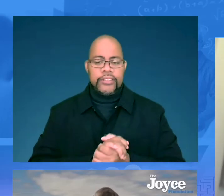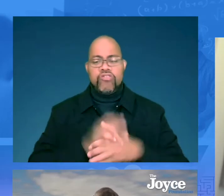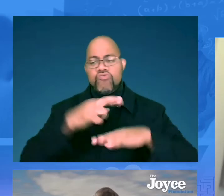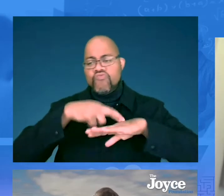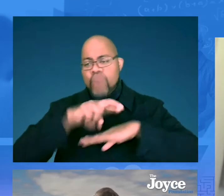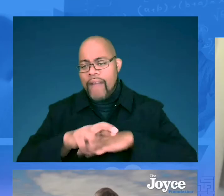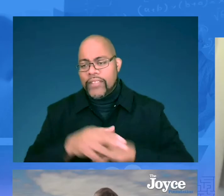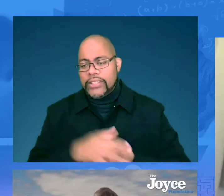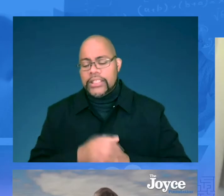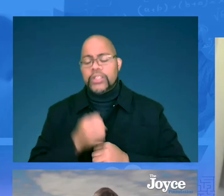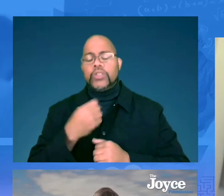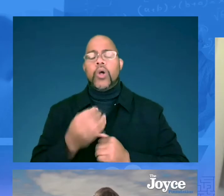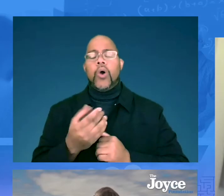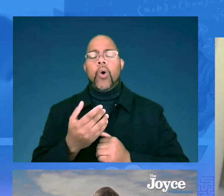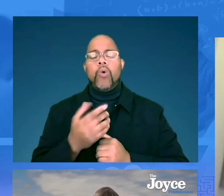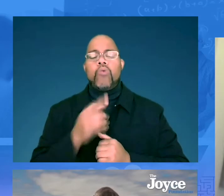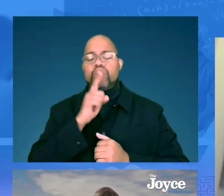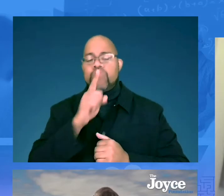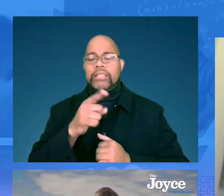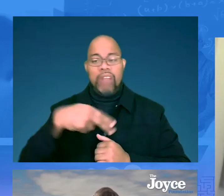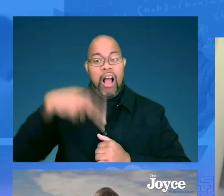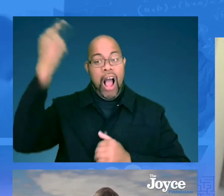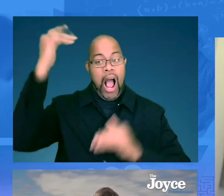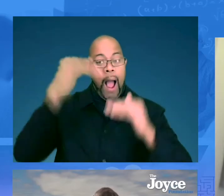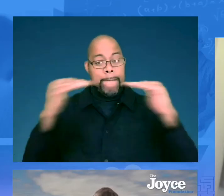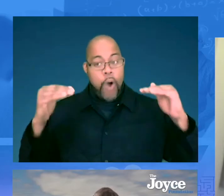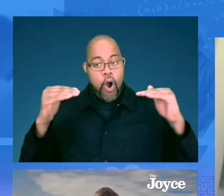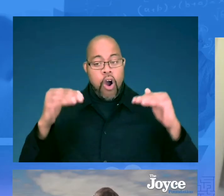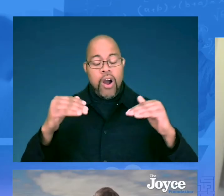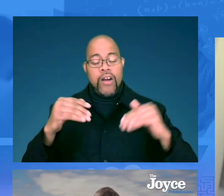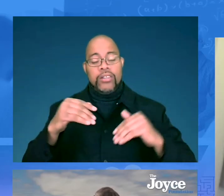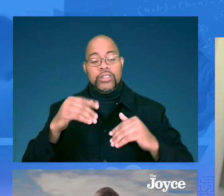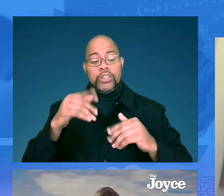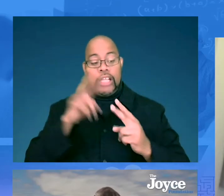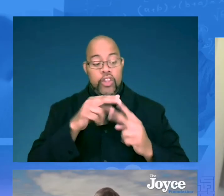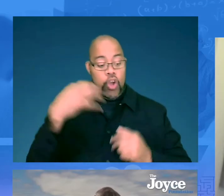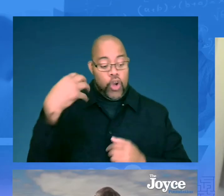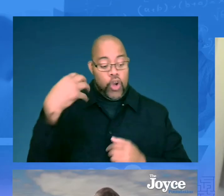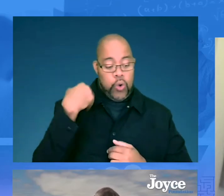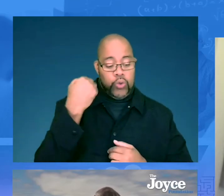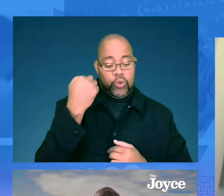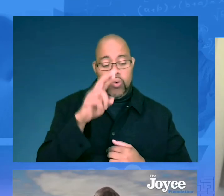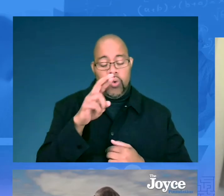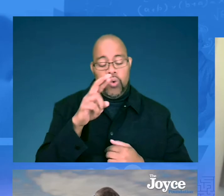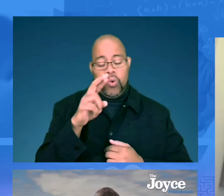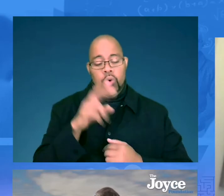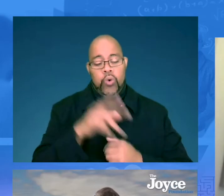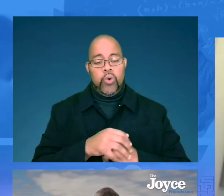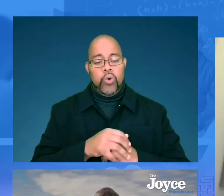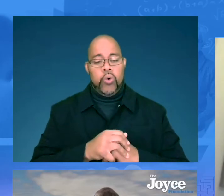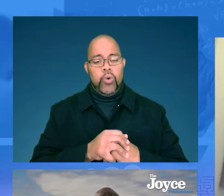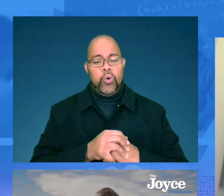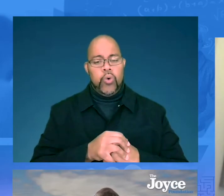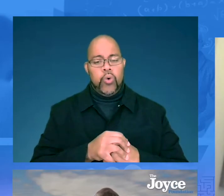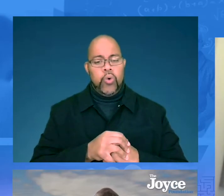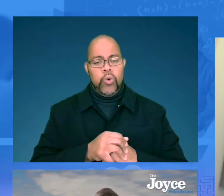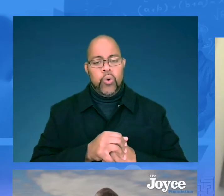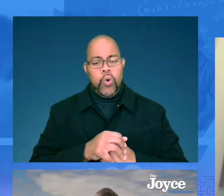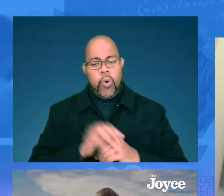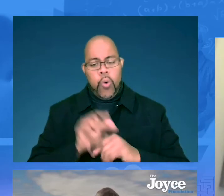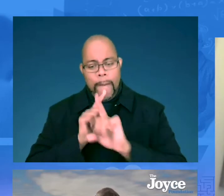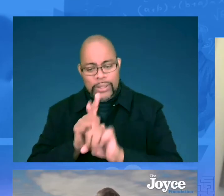questions, references. So it's, it's a high bar to become either a coach or a,